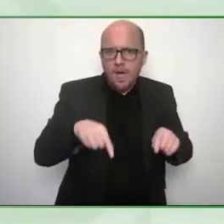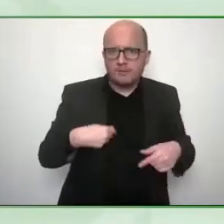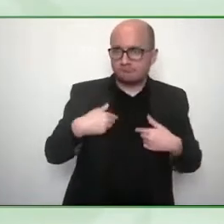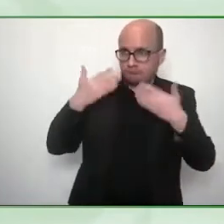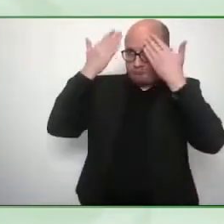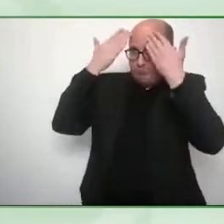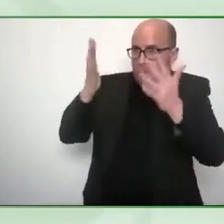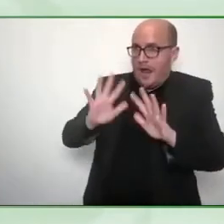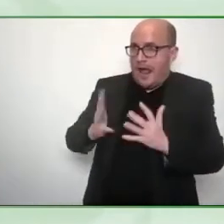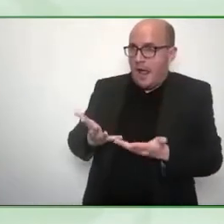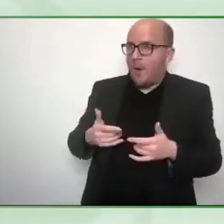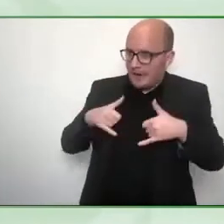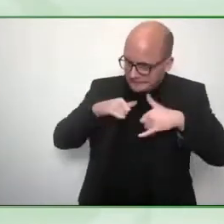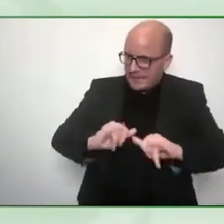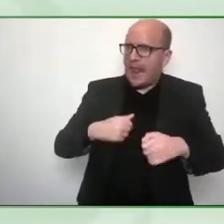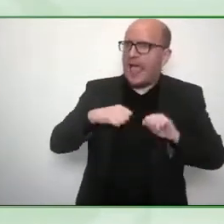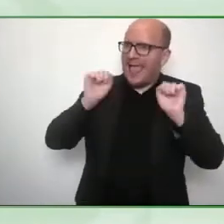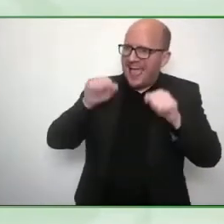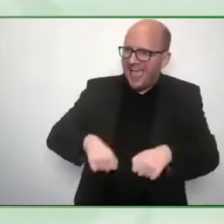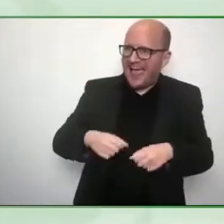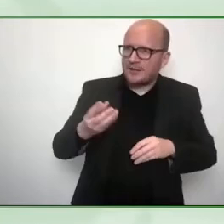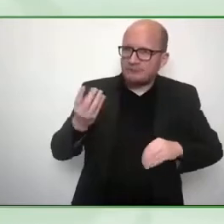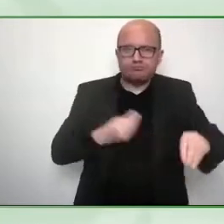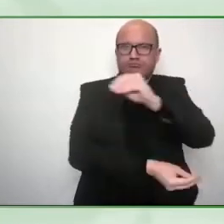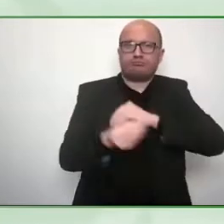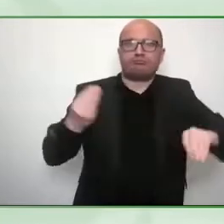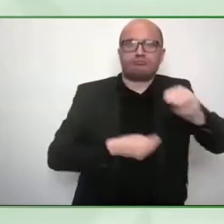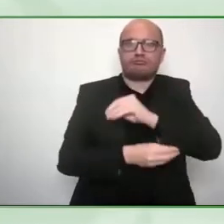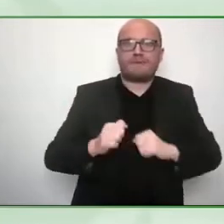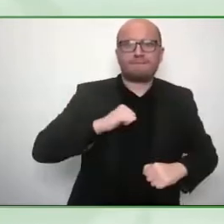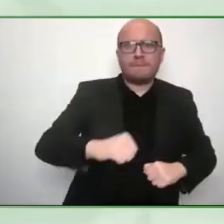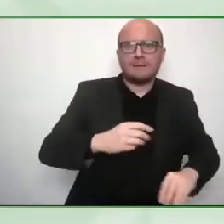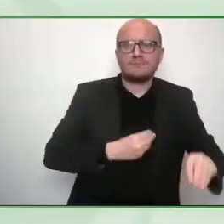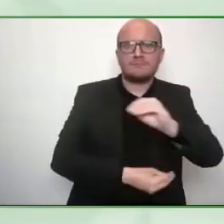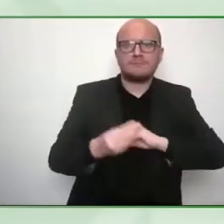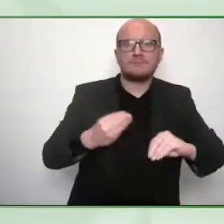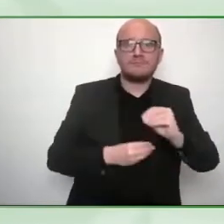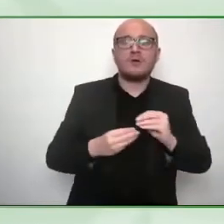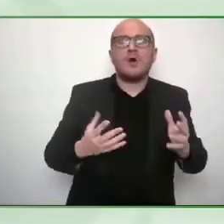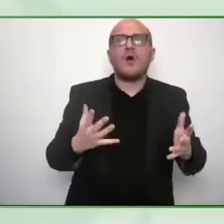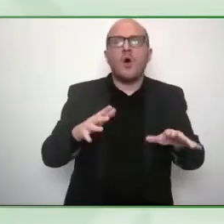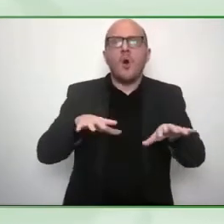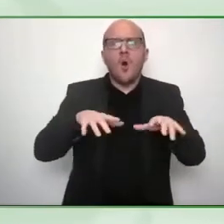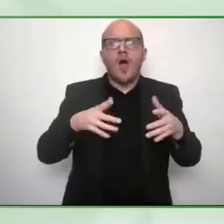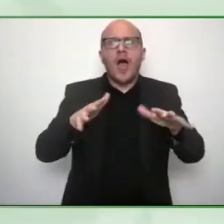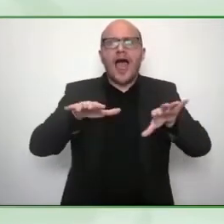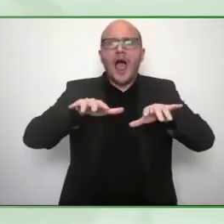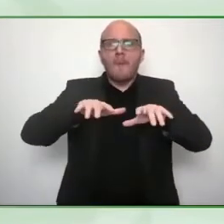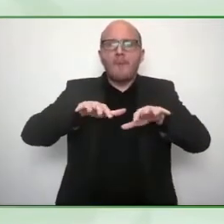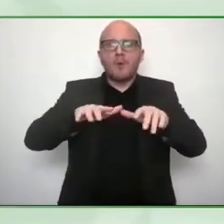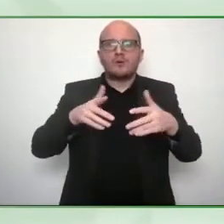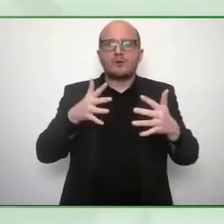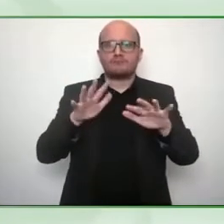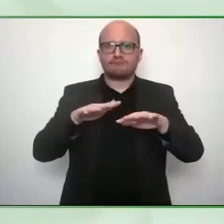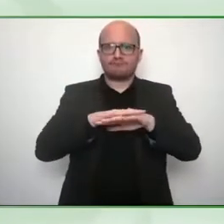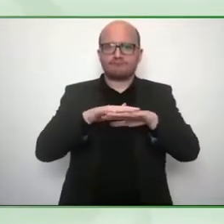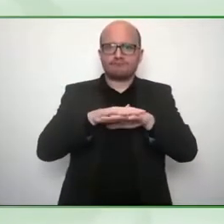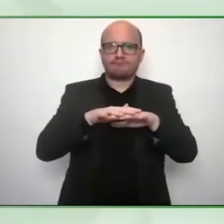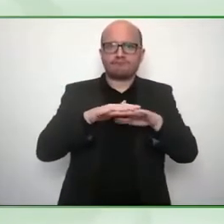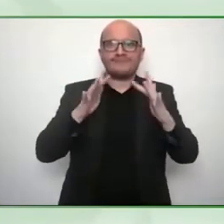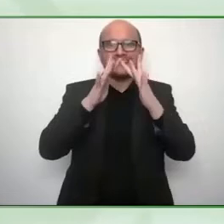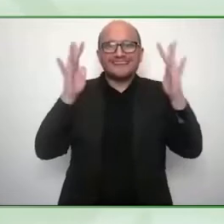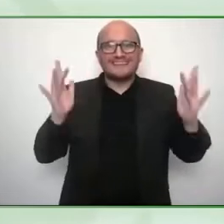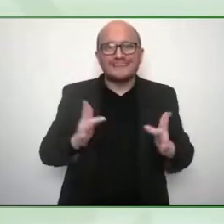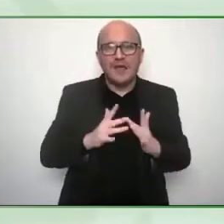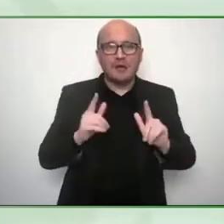where the cloud computing this is where mass manufacturing can occur to meet a seriously unmet need